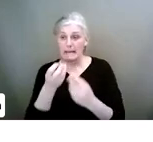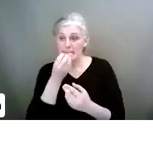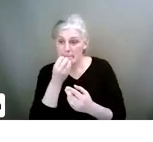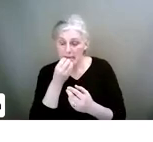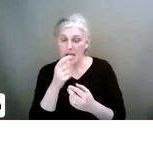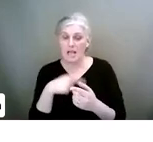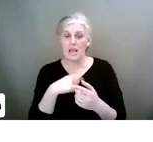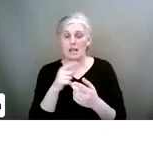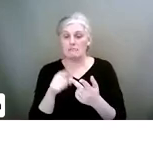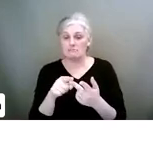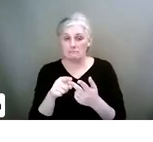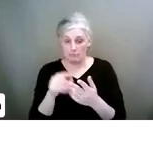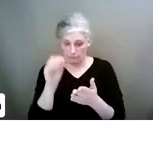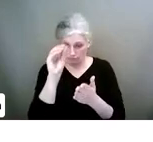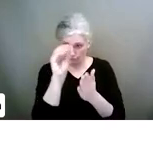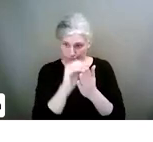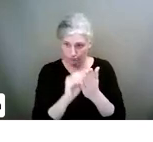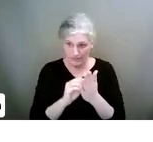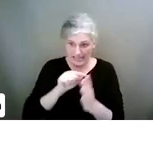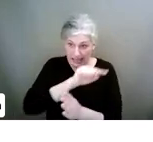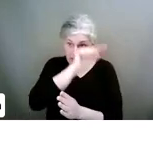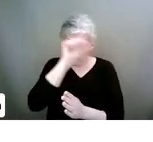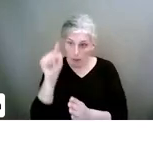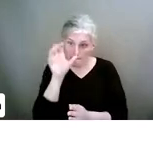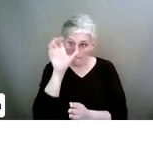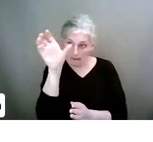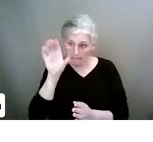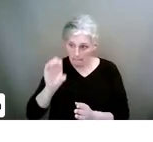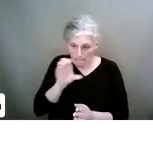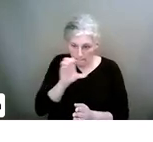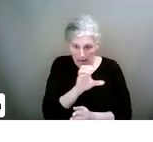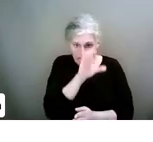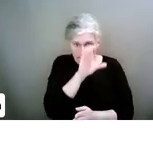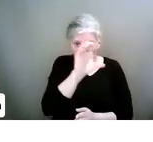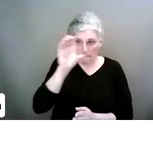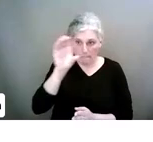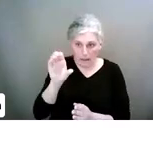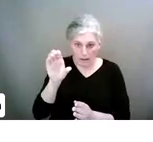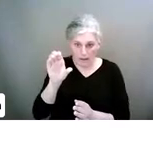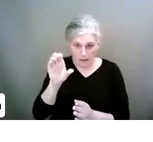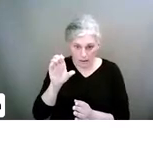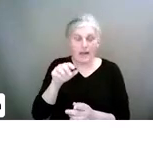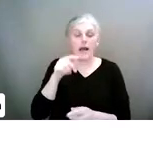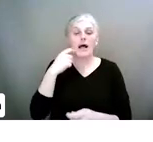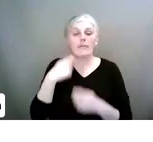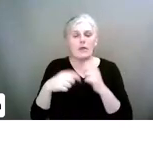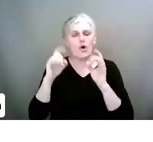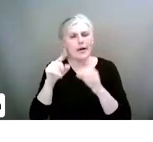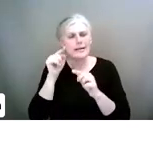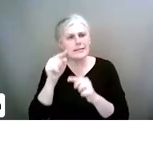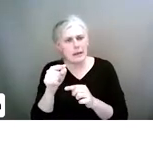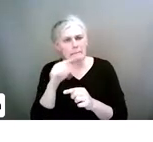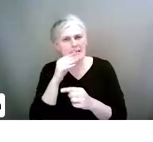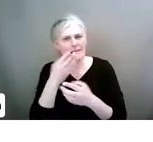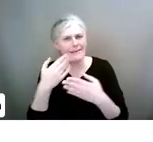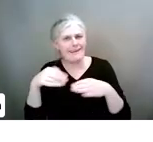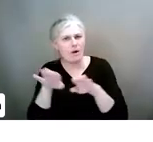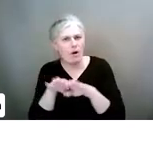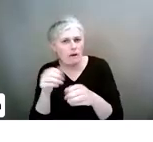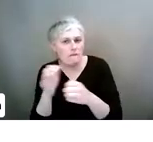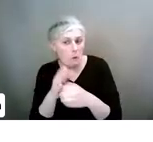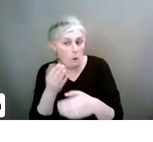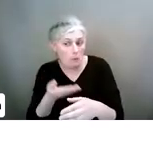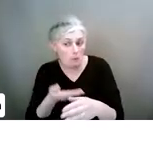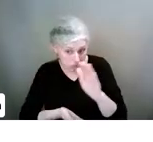the time. So fill it in like a circle, like a pie chart and fill in all of that. And then, OK, so that leaves time for going to